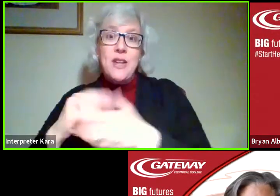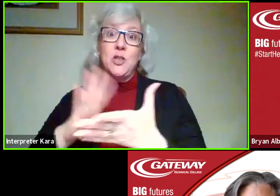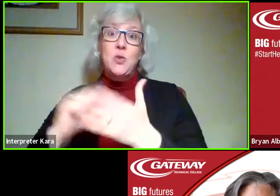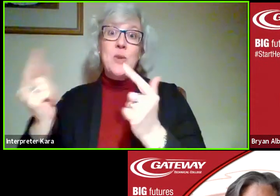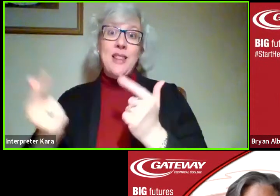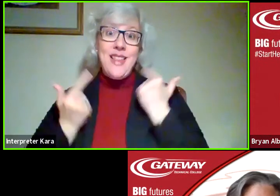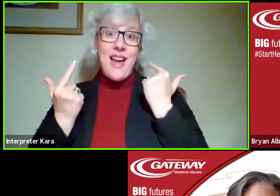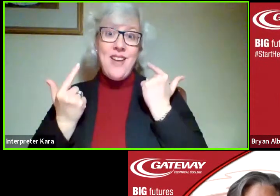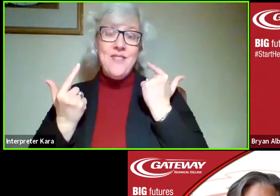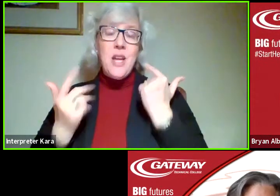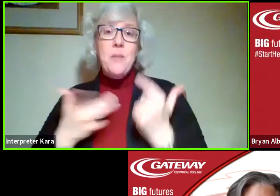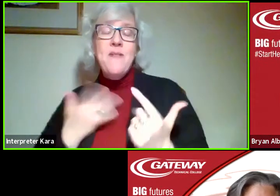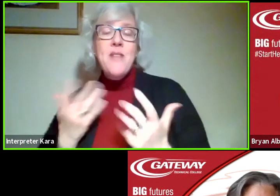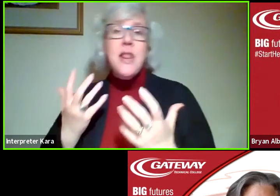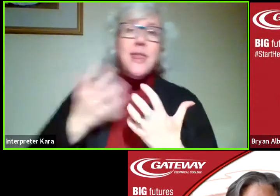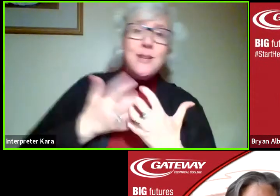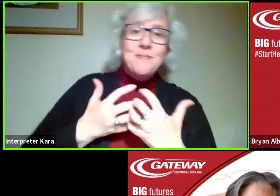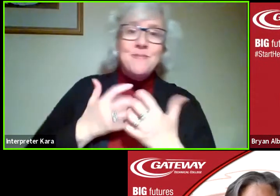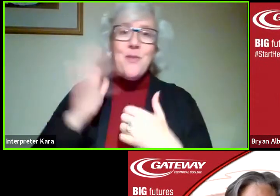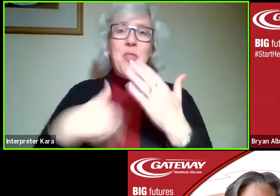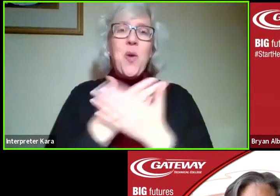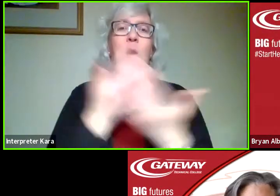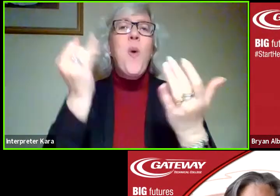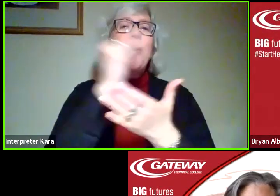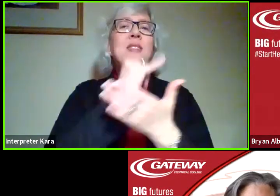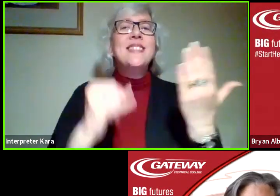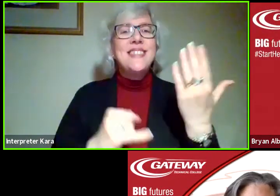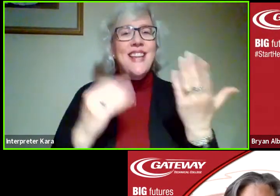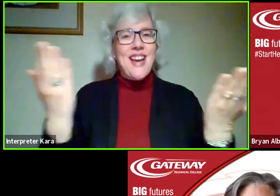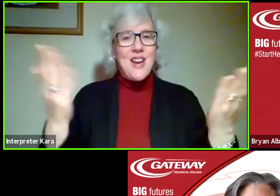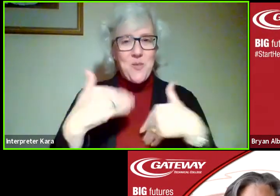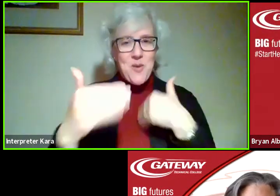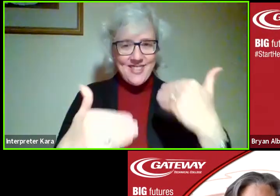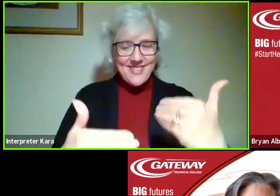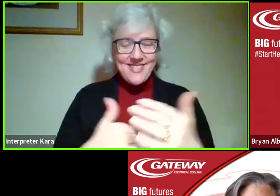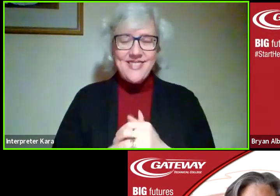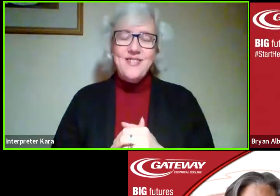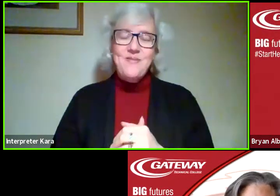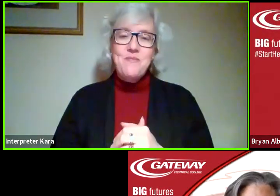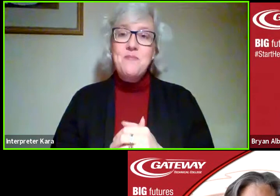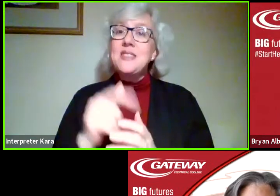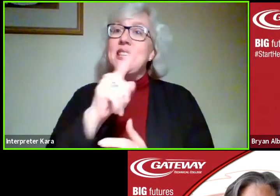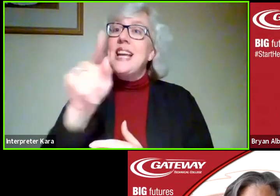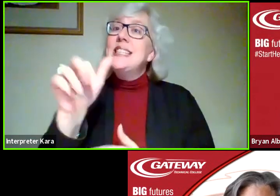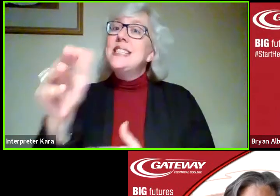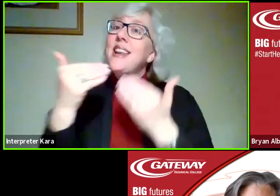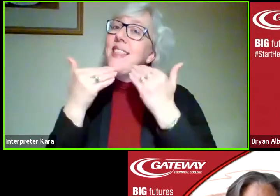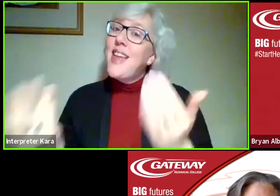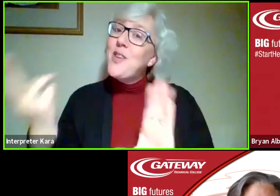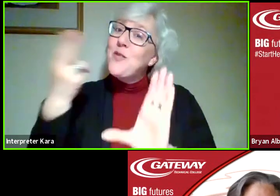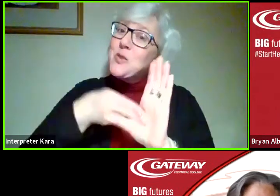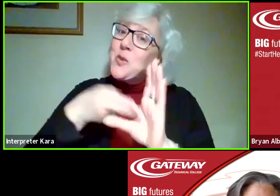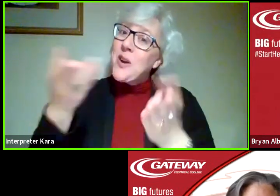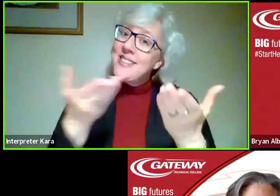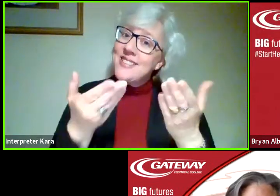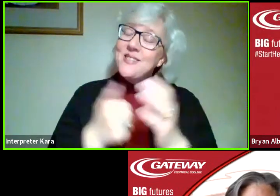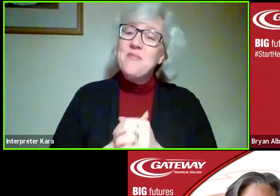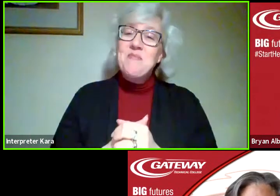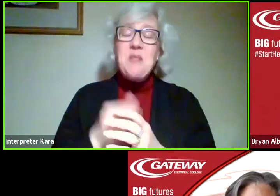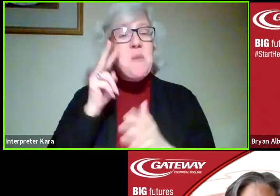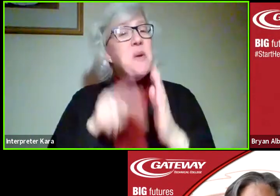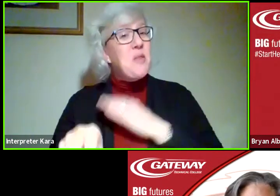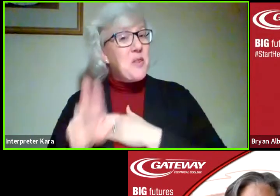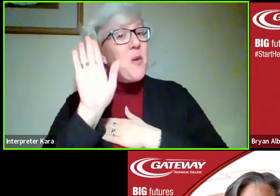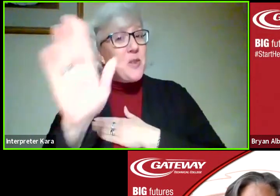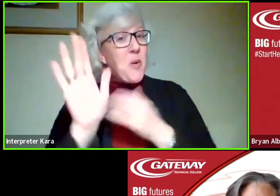to make you feel a part of the whole design process here at Gateway. So Zena, thank you for joining us tonight, and we look forward to